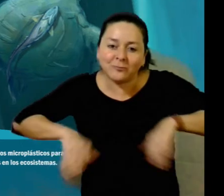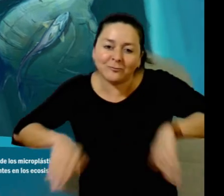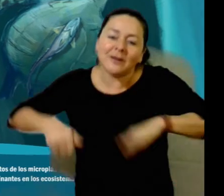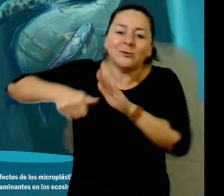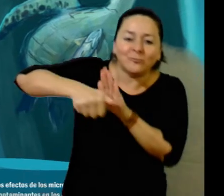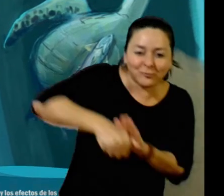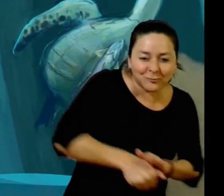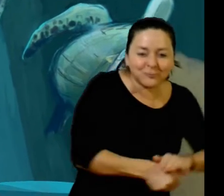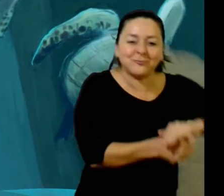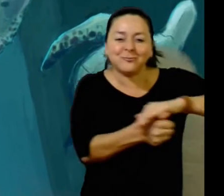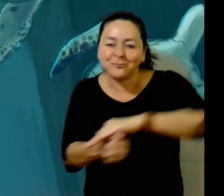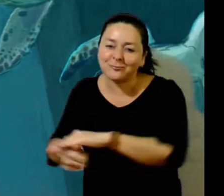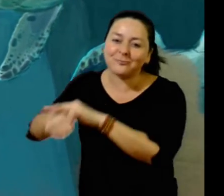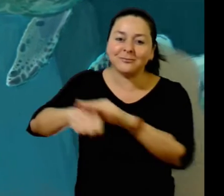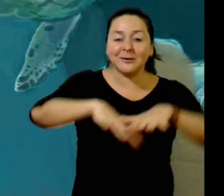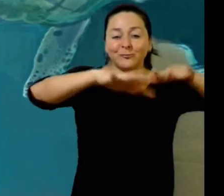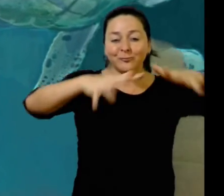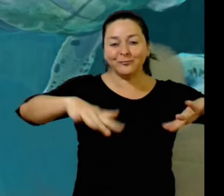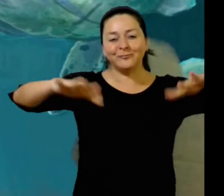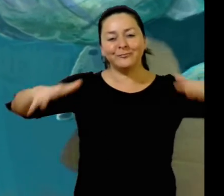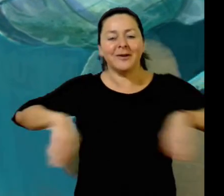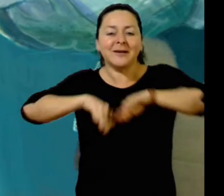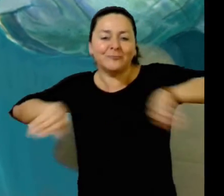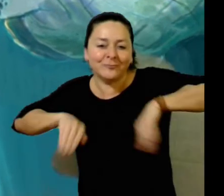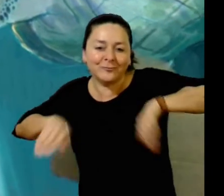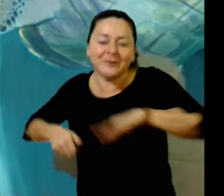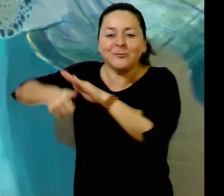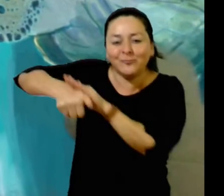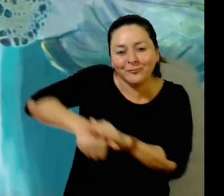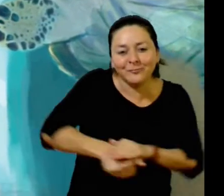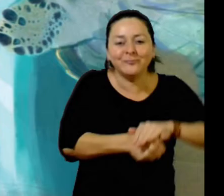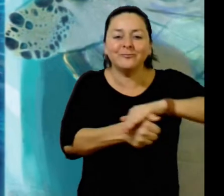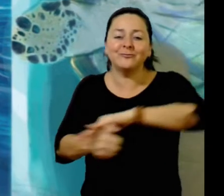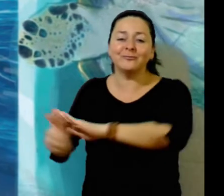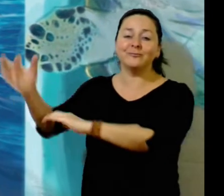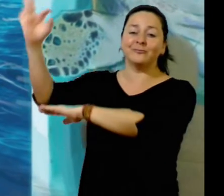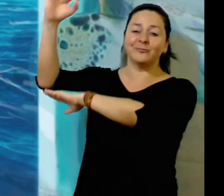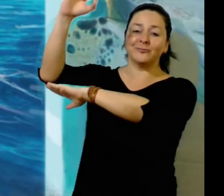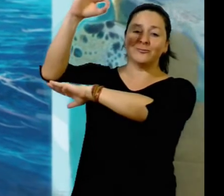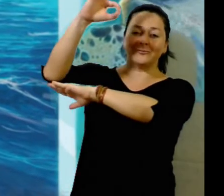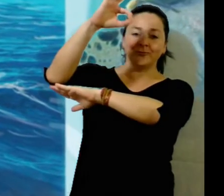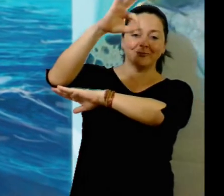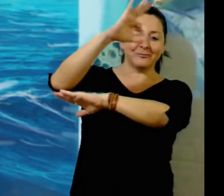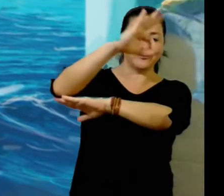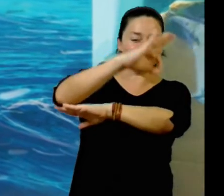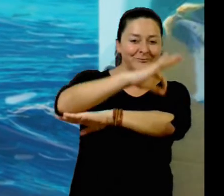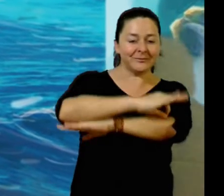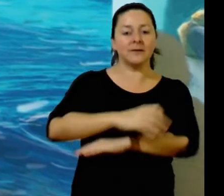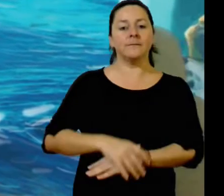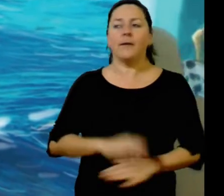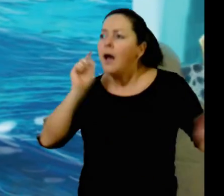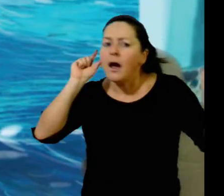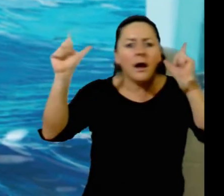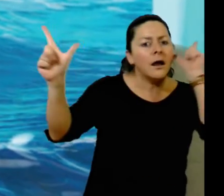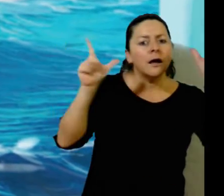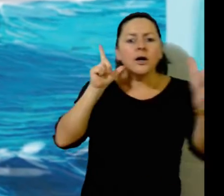to say goodbye. Suddenly, the sound of a boat startles them. The sisters dive a few meters deeper to observe